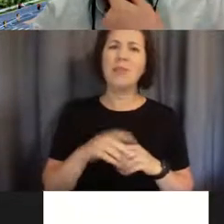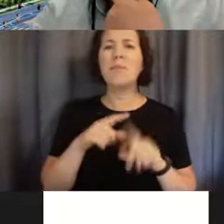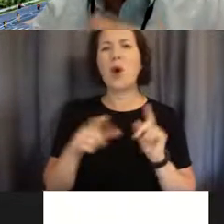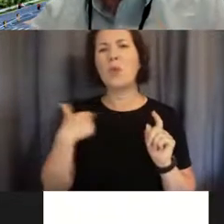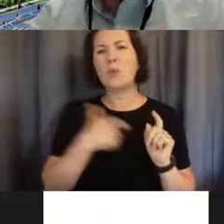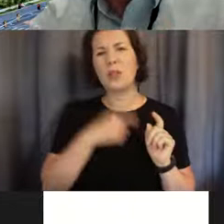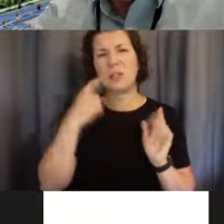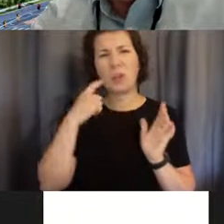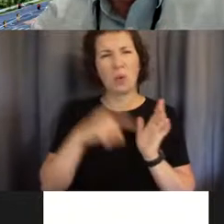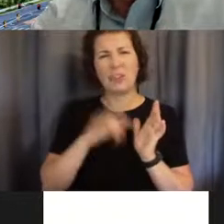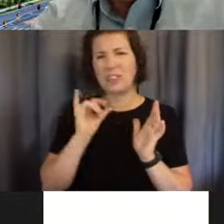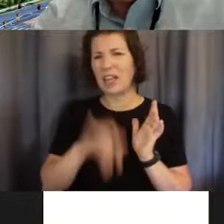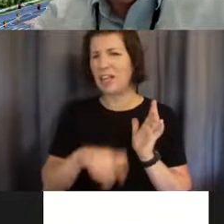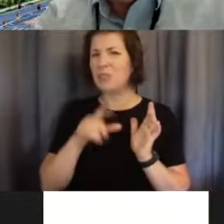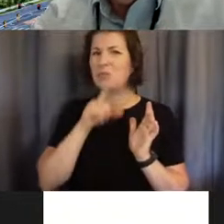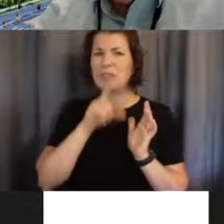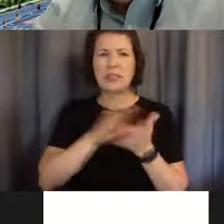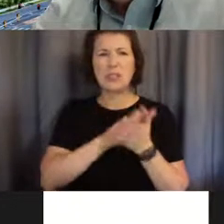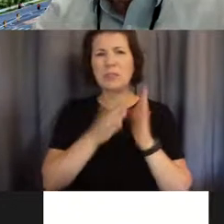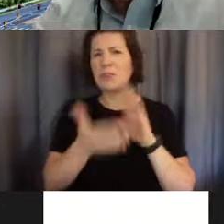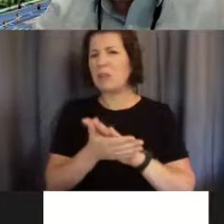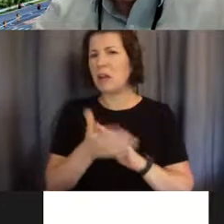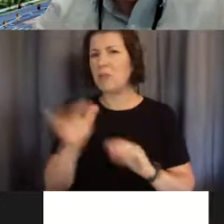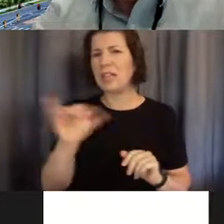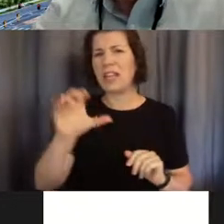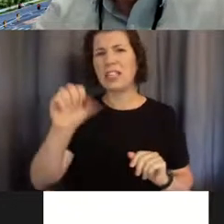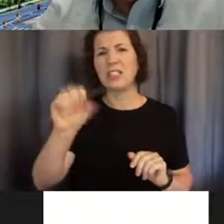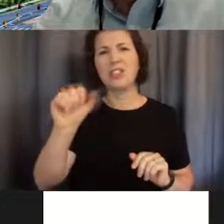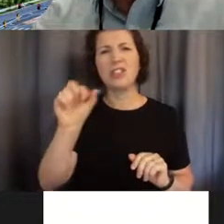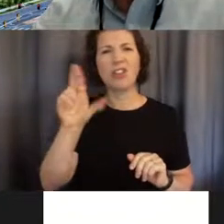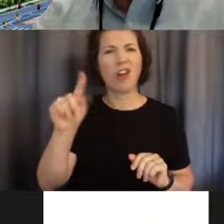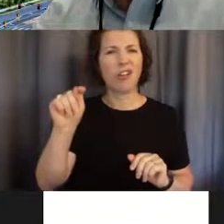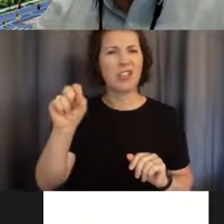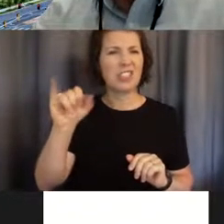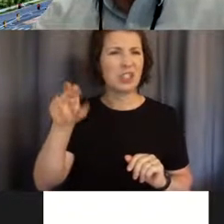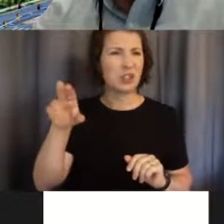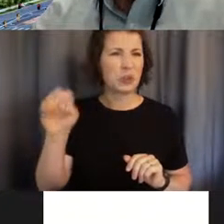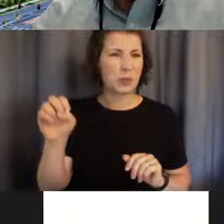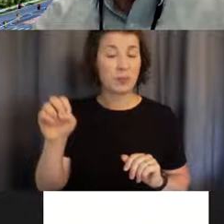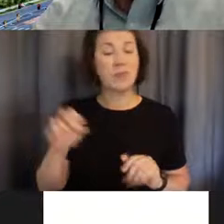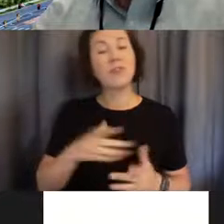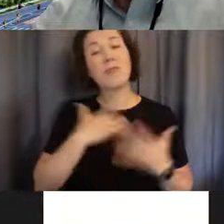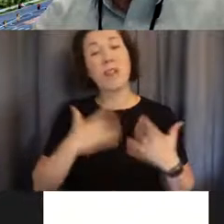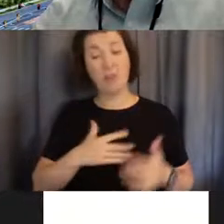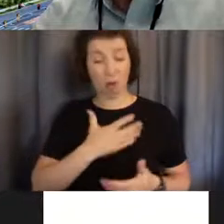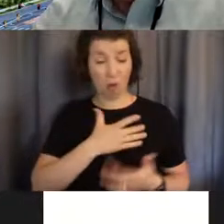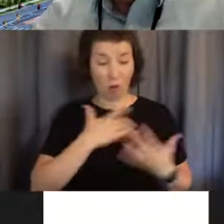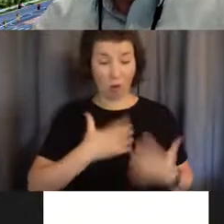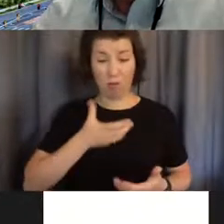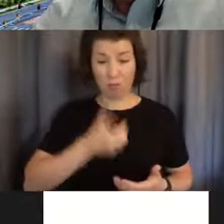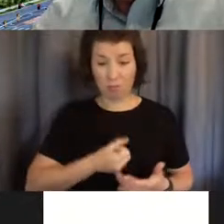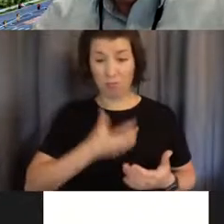tissue and they're in active areas of the heart. And so the heart pumps with less efficiency and